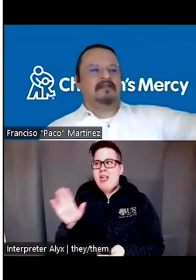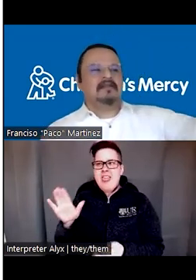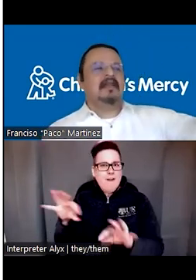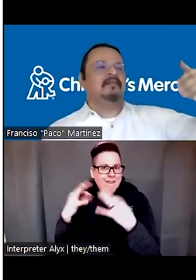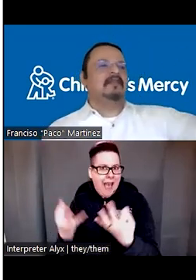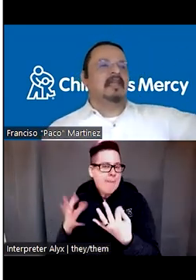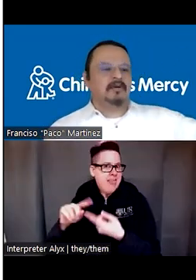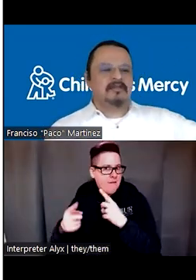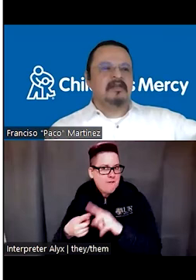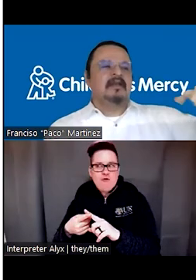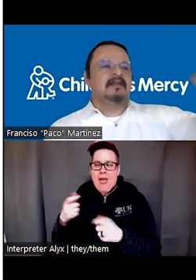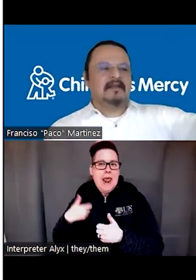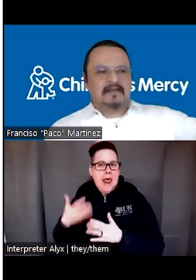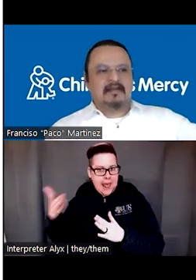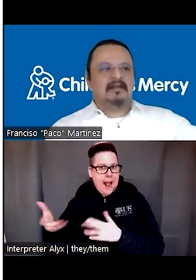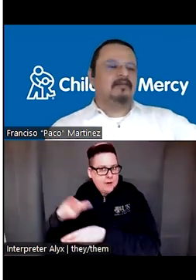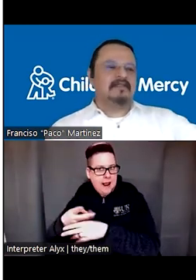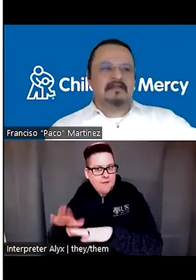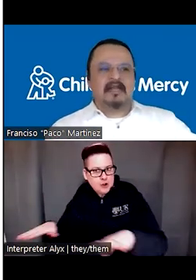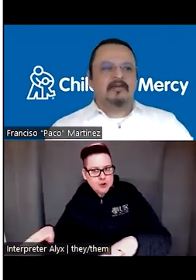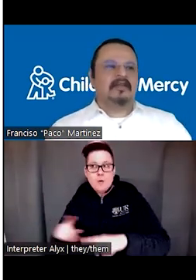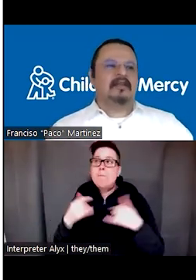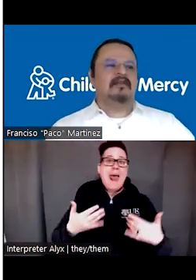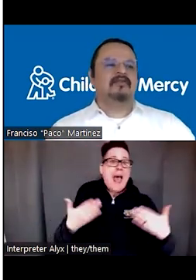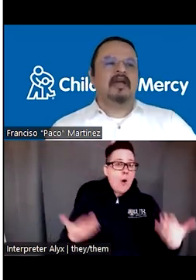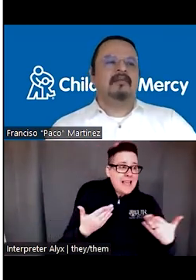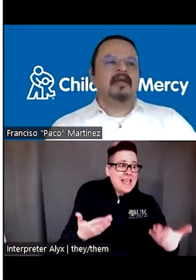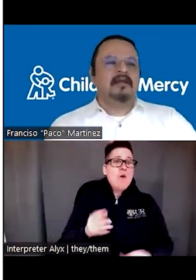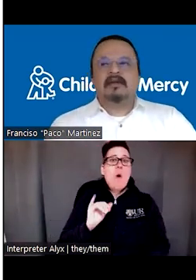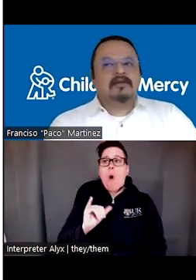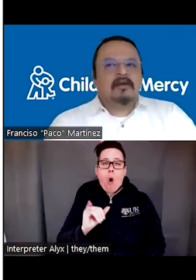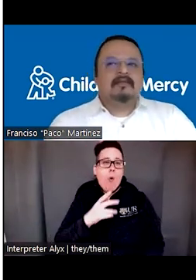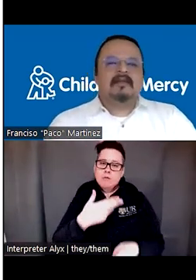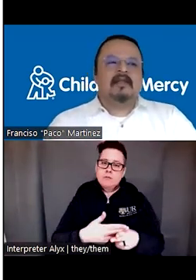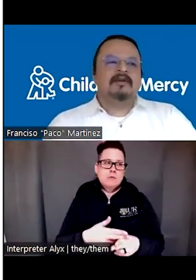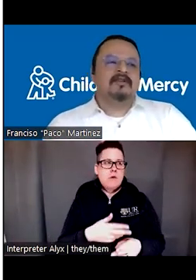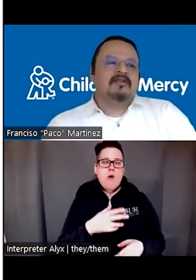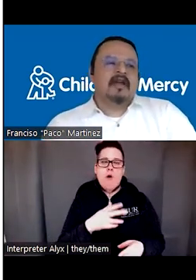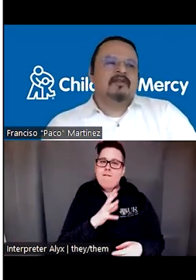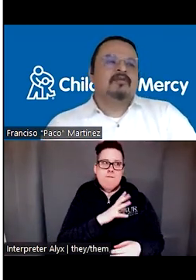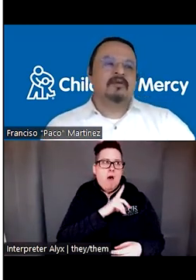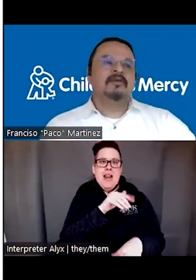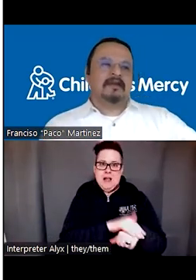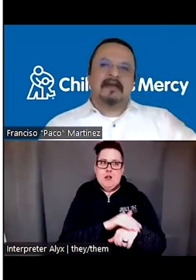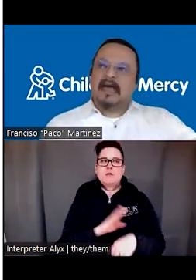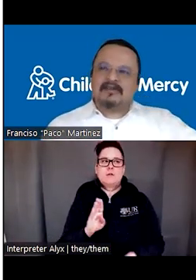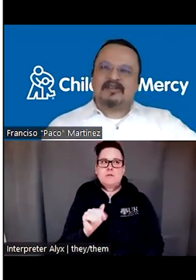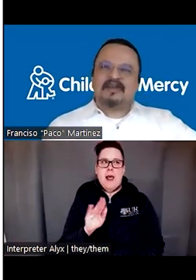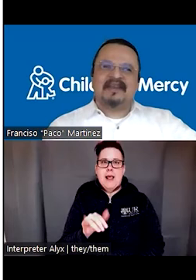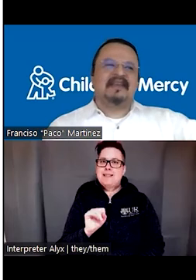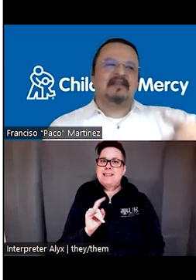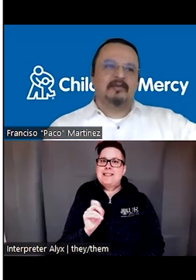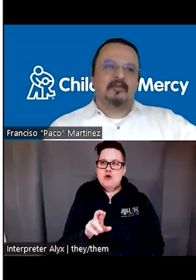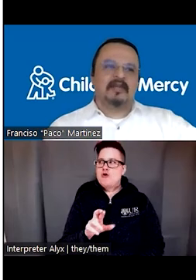have friends, they have neighbors. And that is the, that was the network that they used to have here. You don't have that network. So you'd have to hire